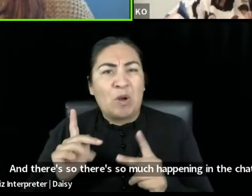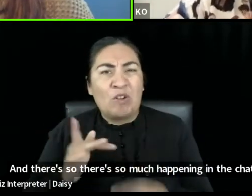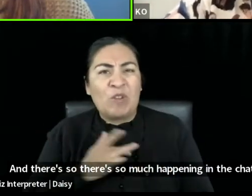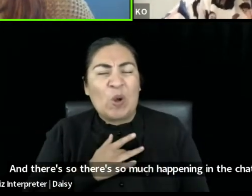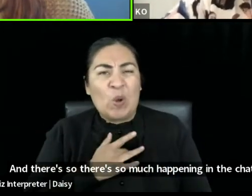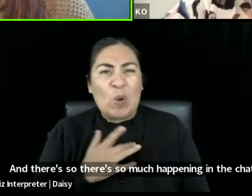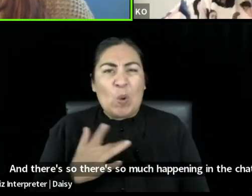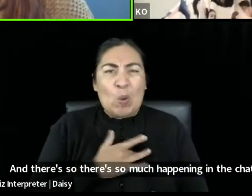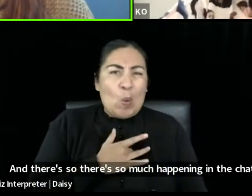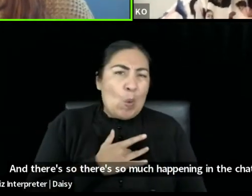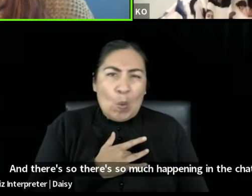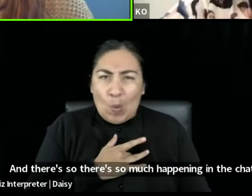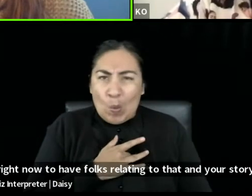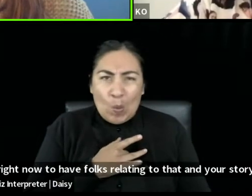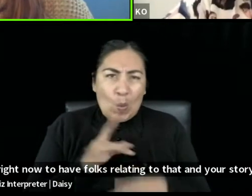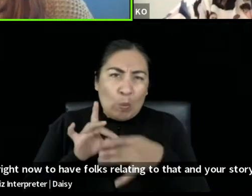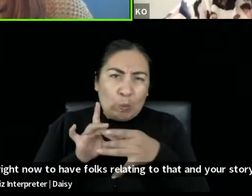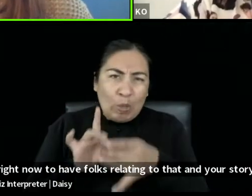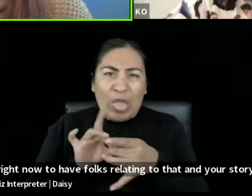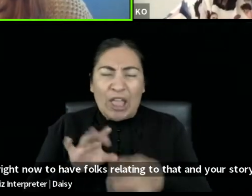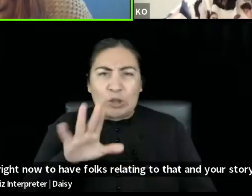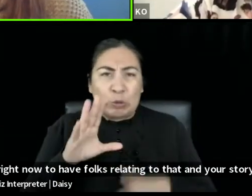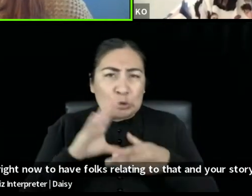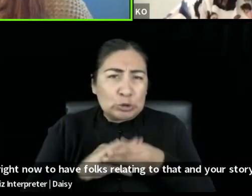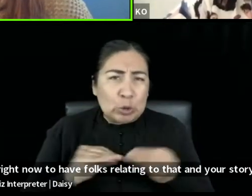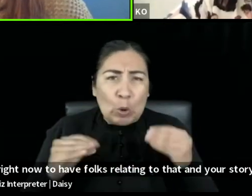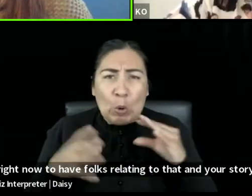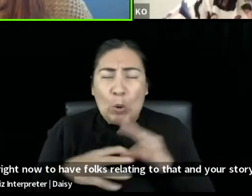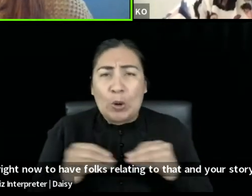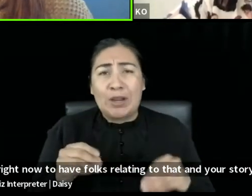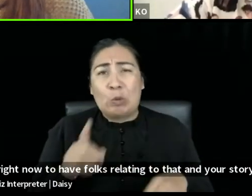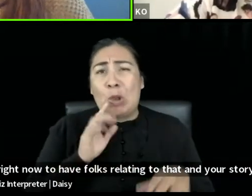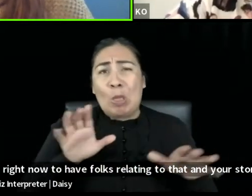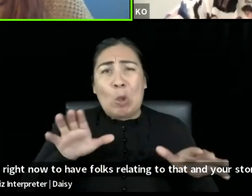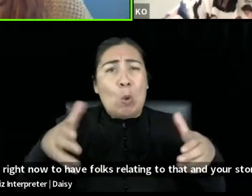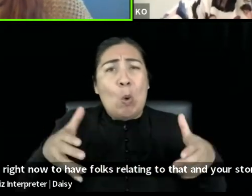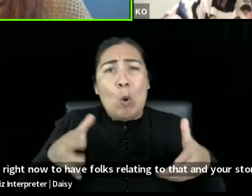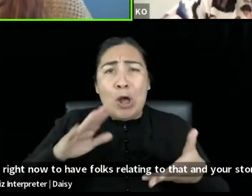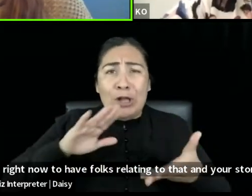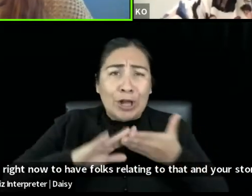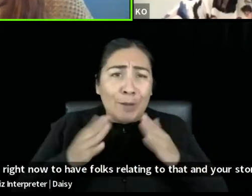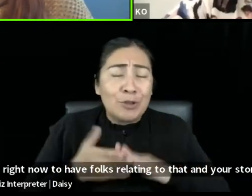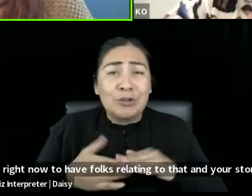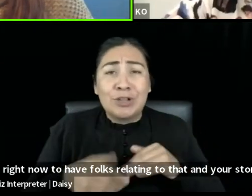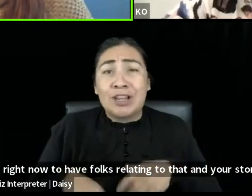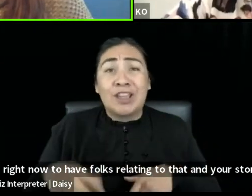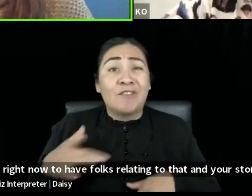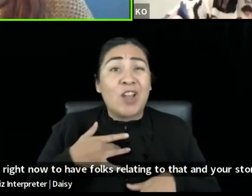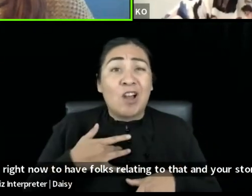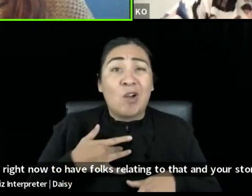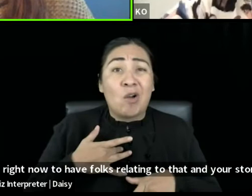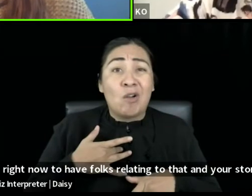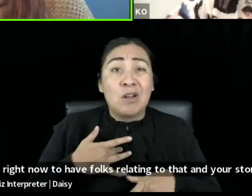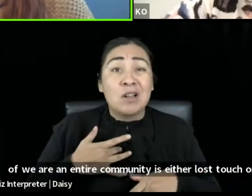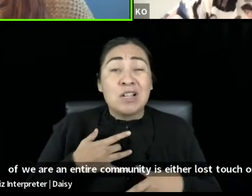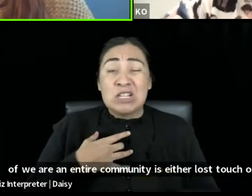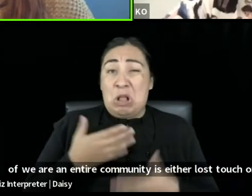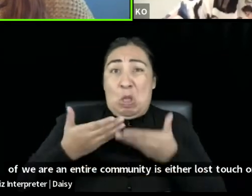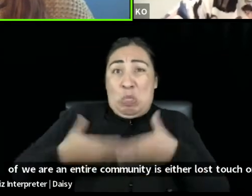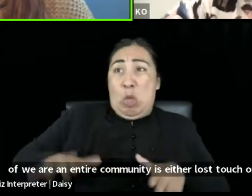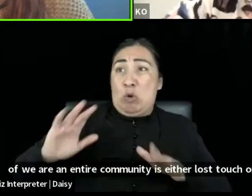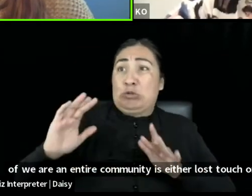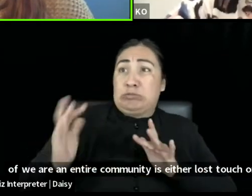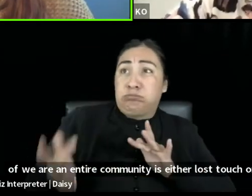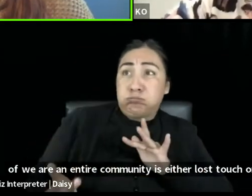of, we are an entire community who has either lost touch or lost desire with being